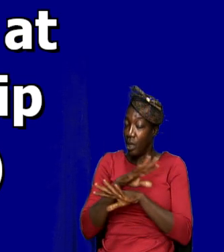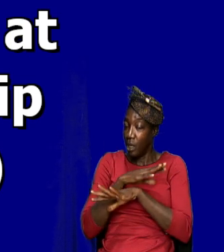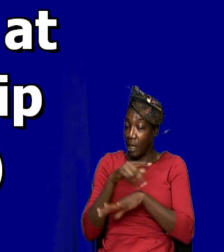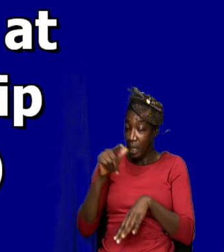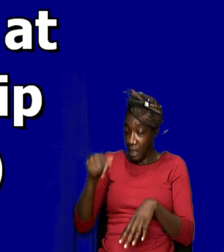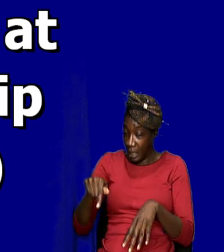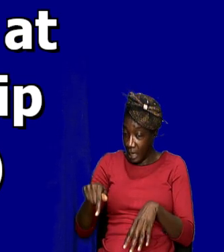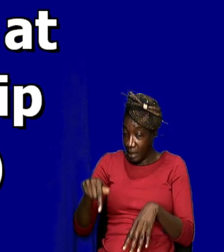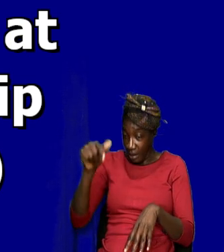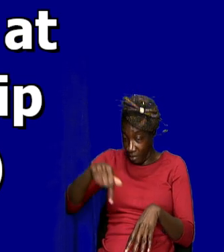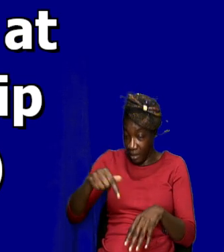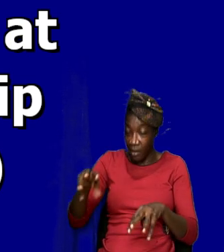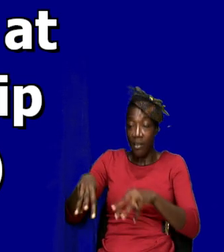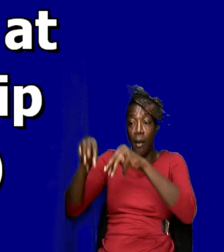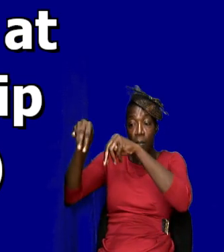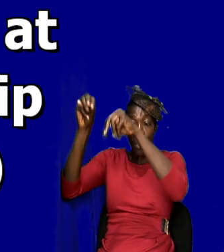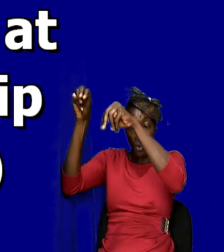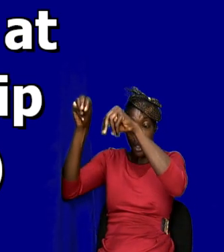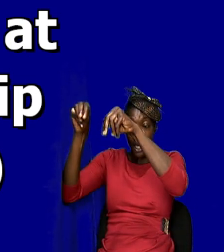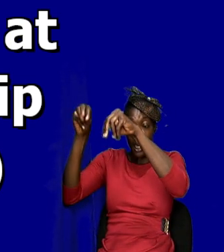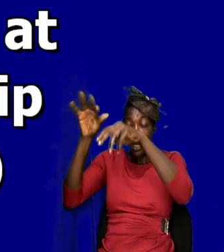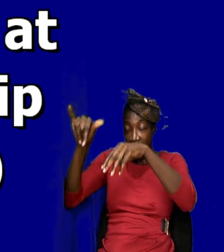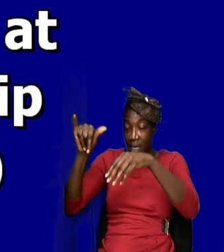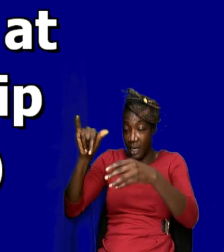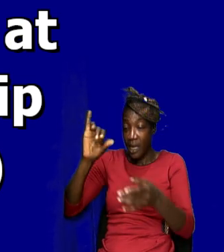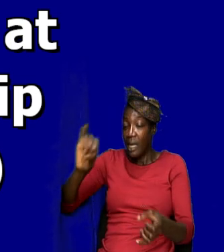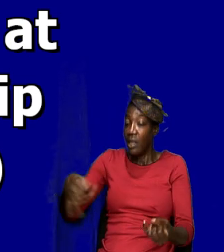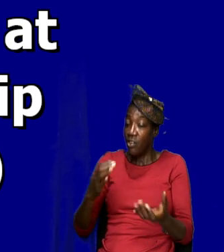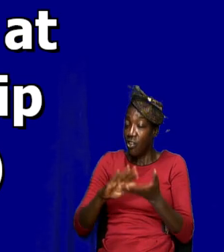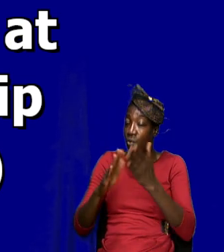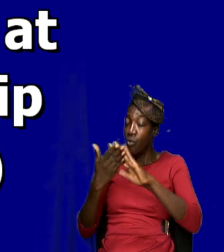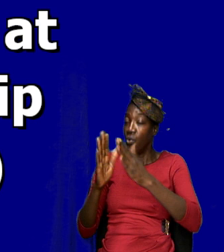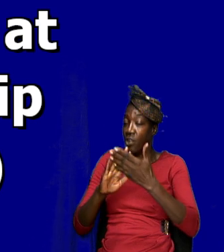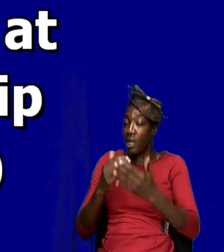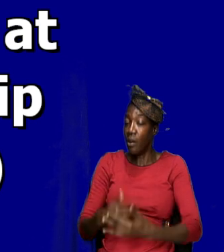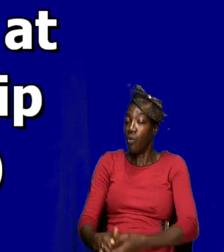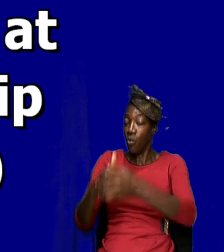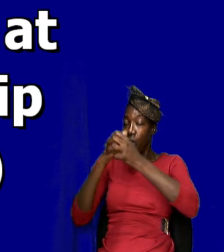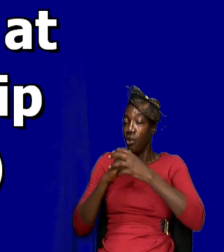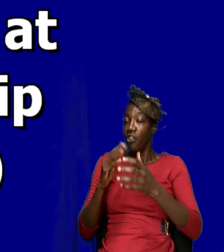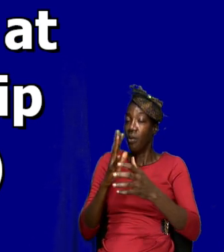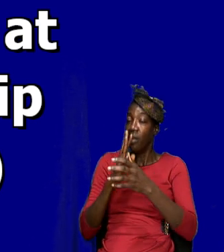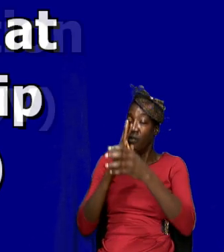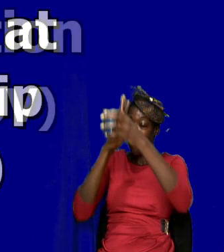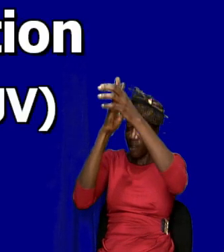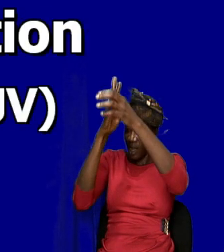in this mountain nor yet at Jerusalem worship the father